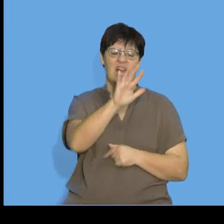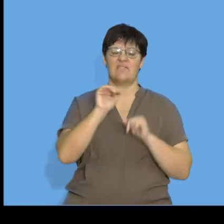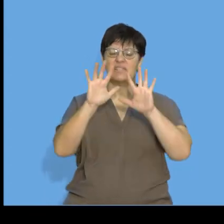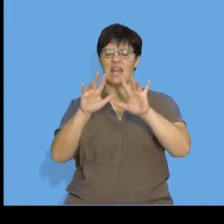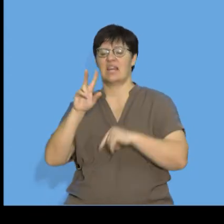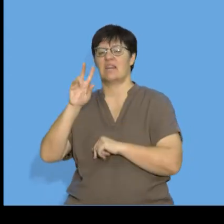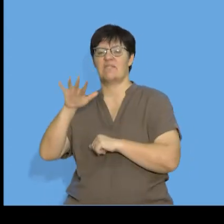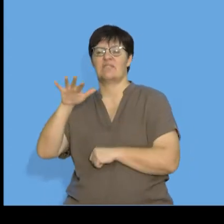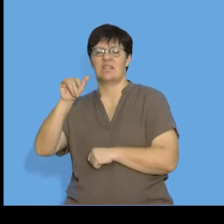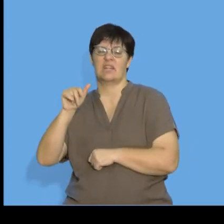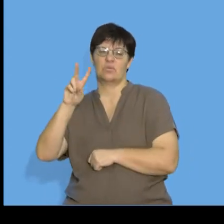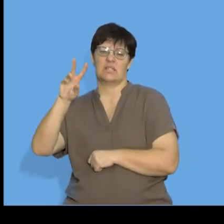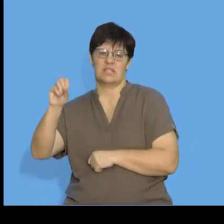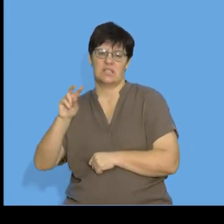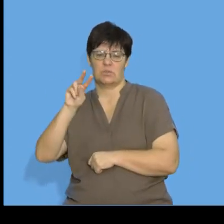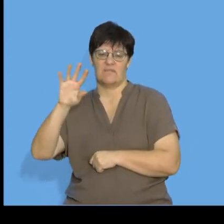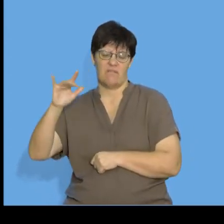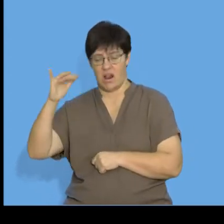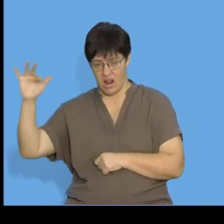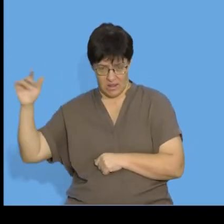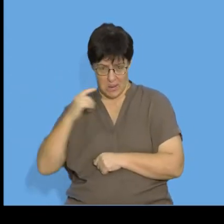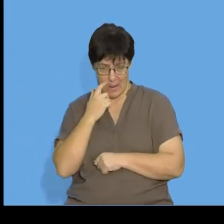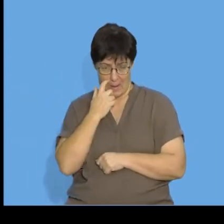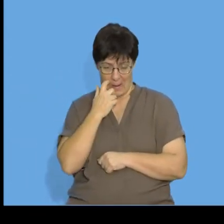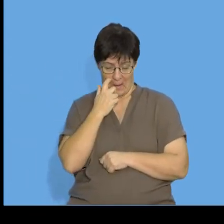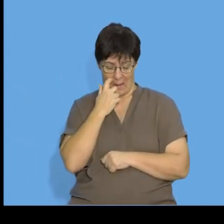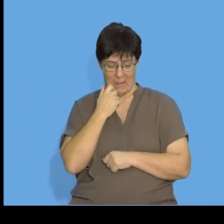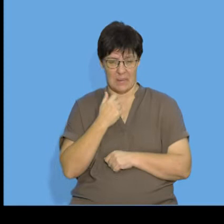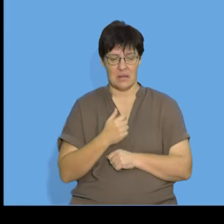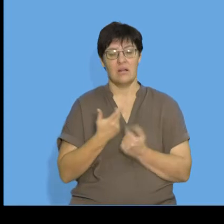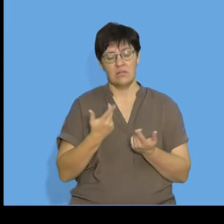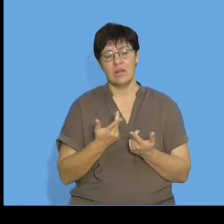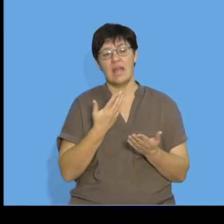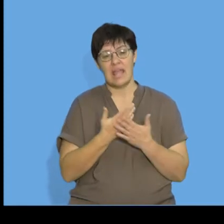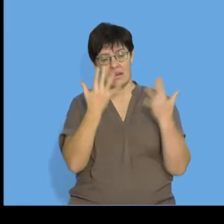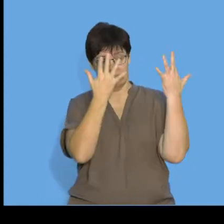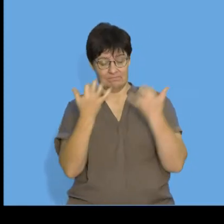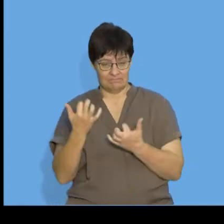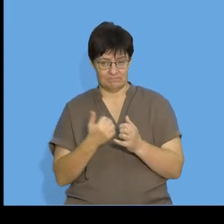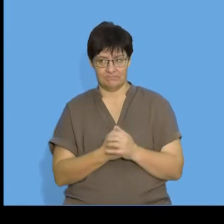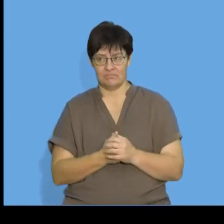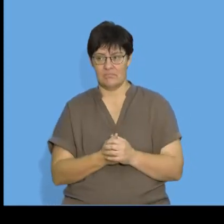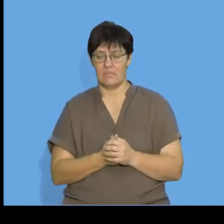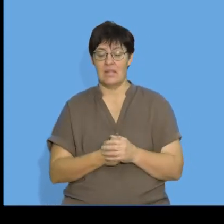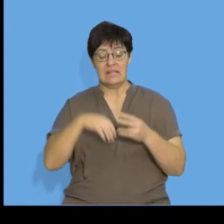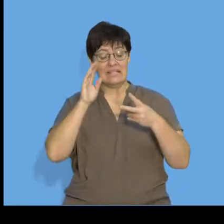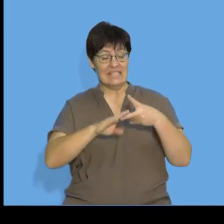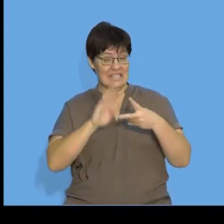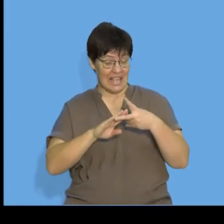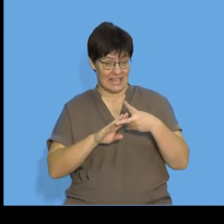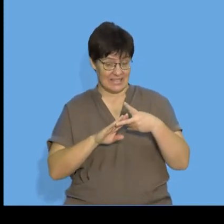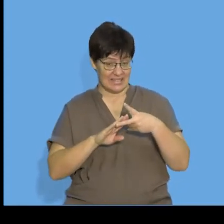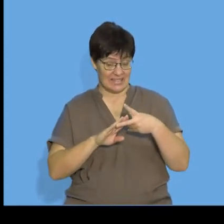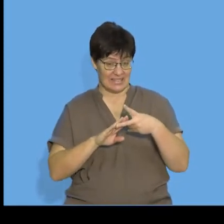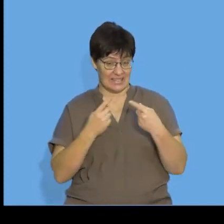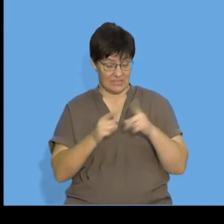I just said which is 5, 10, 15, 20, going on. We can calculate a